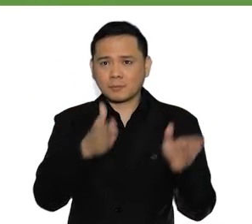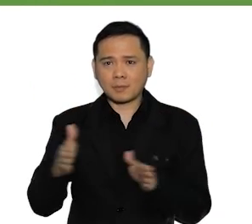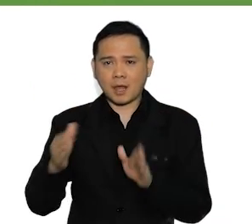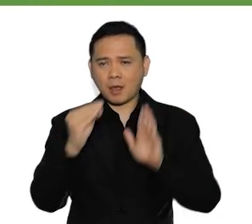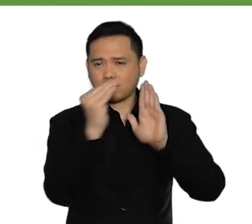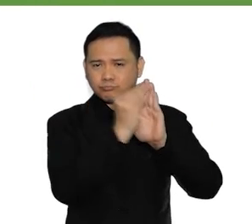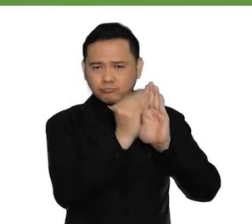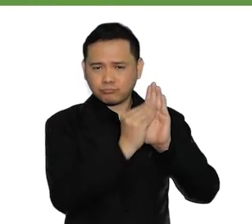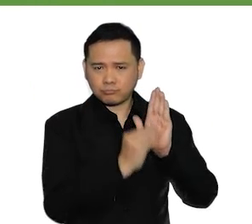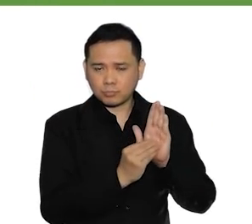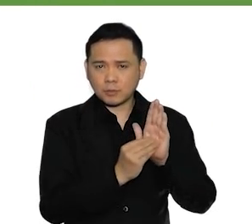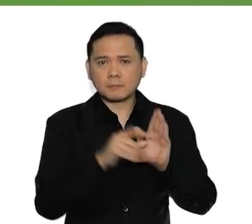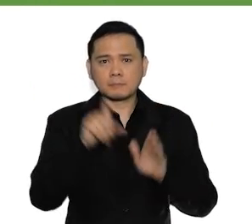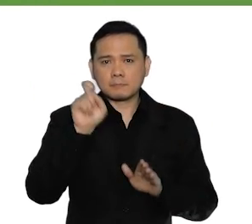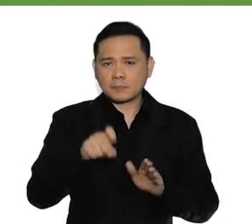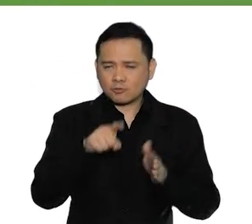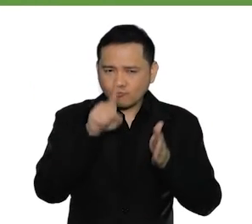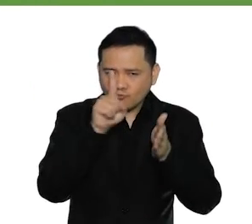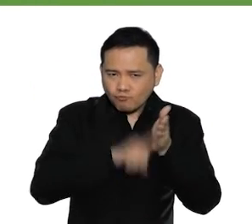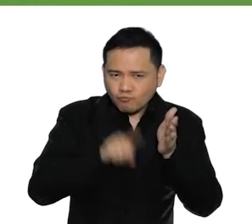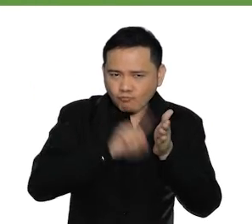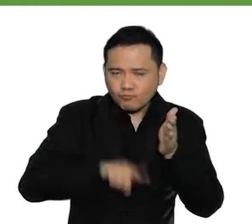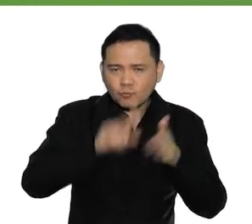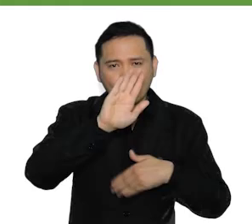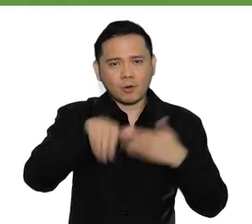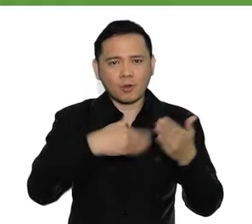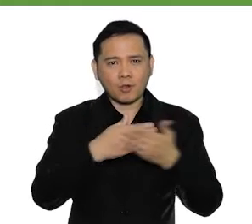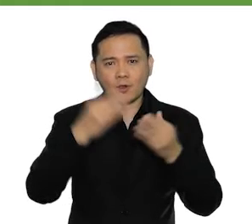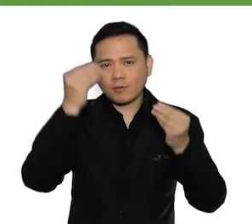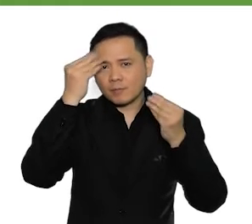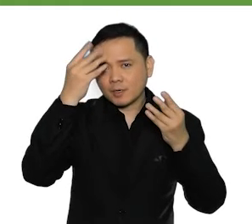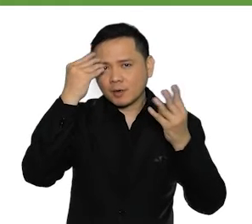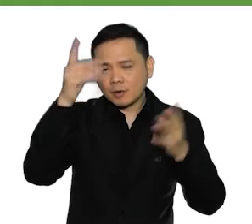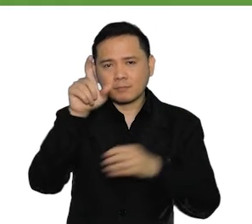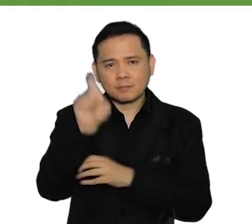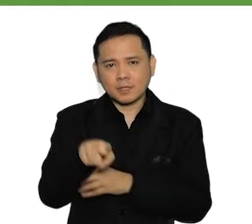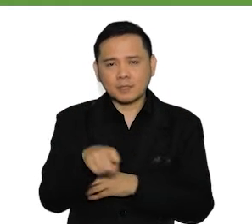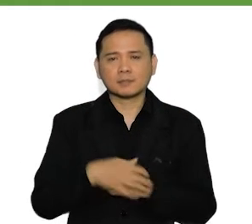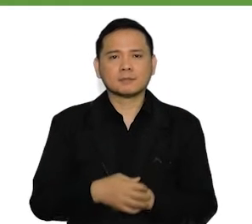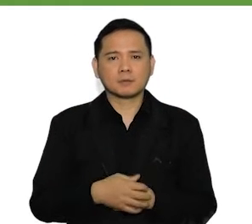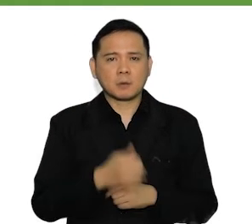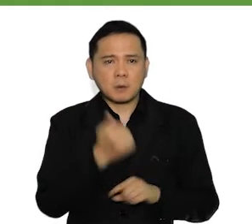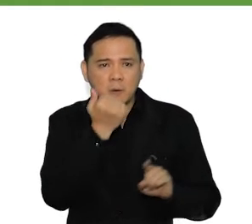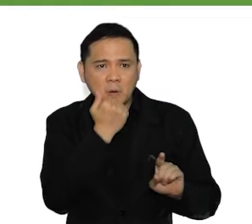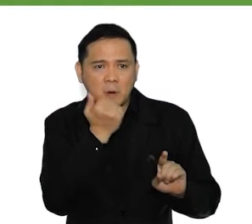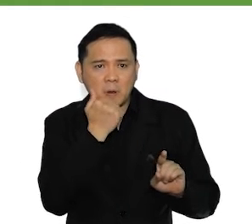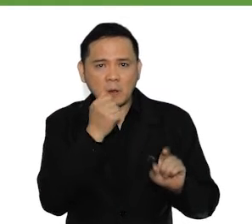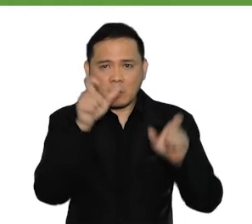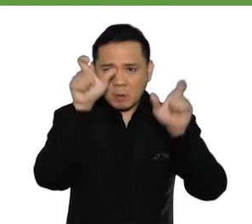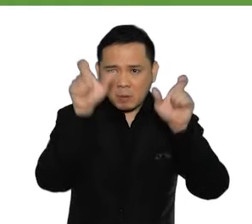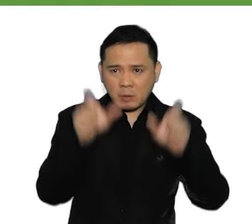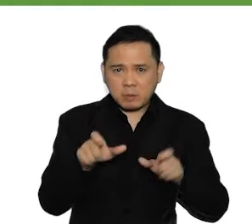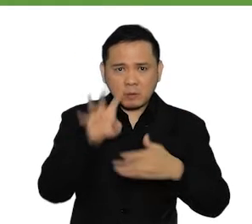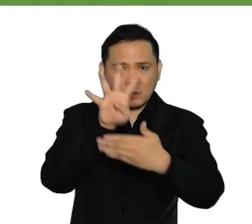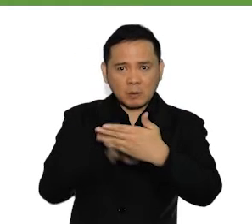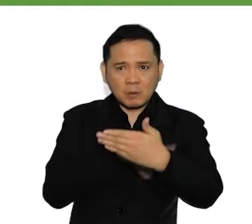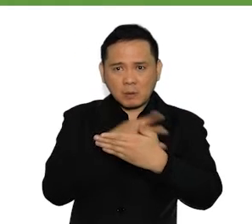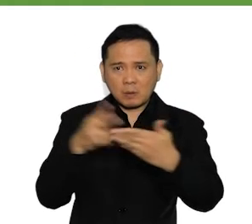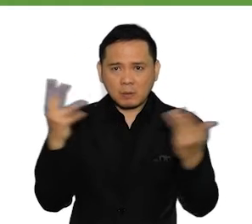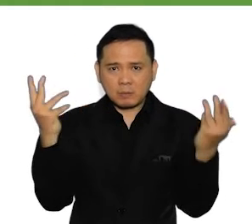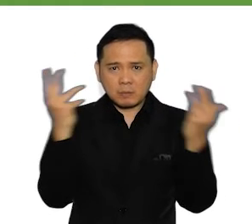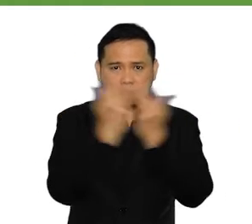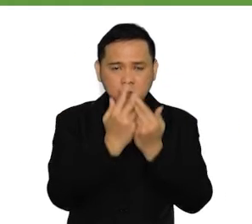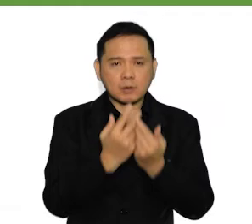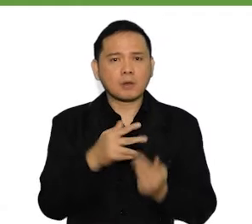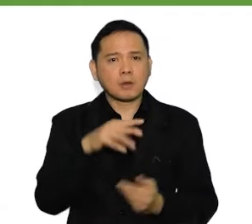crucial to double-check all the information in this form, including typos, alignment of rows and columns, and the